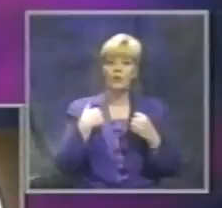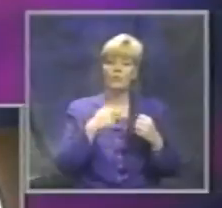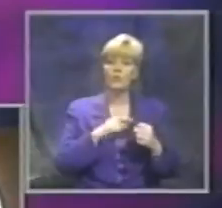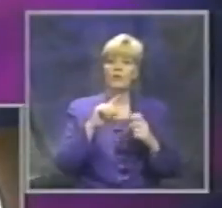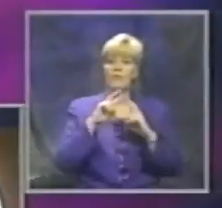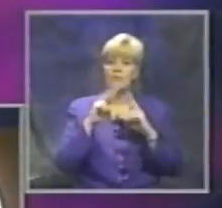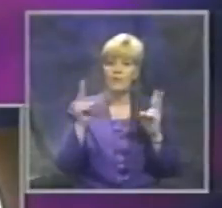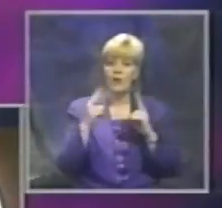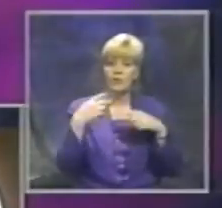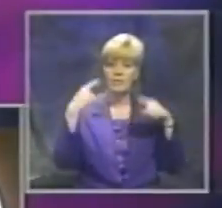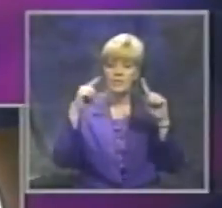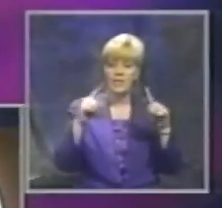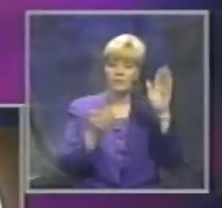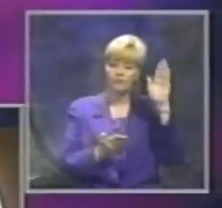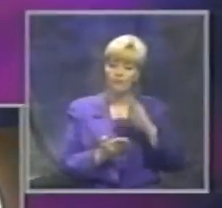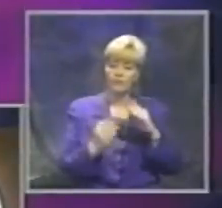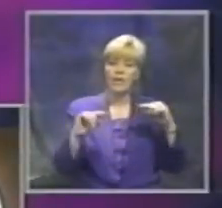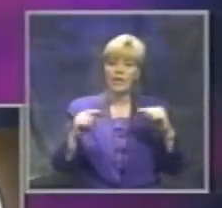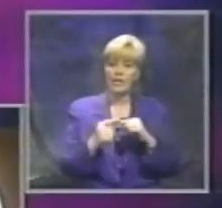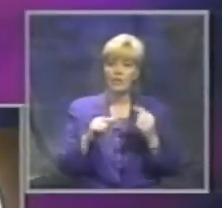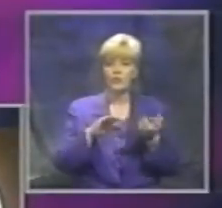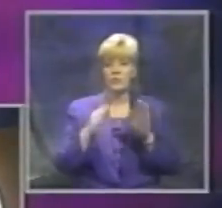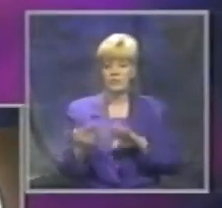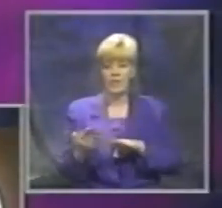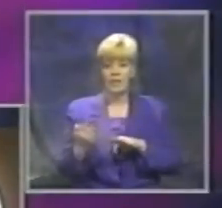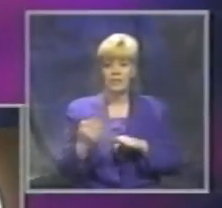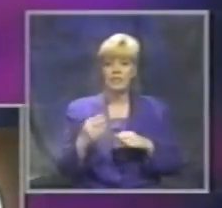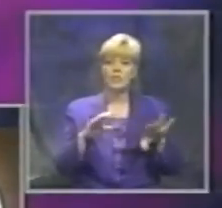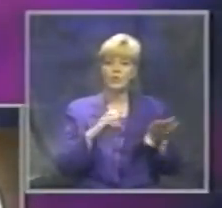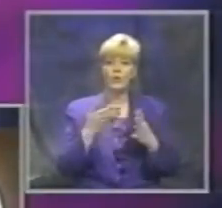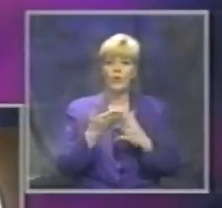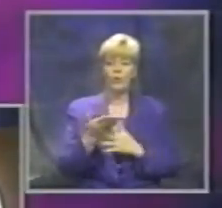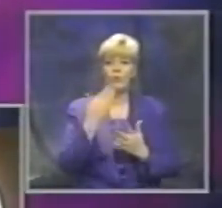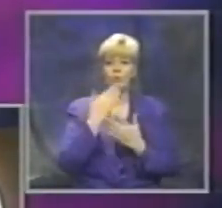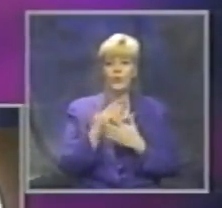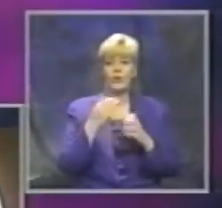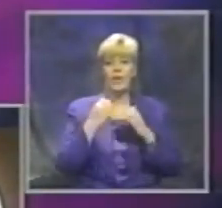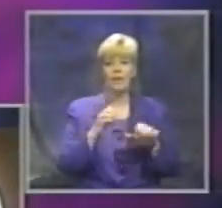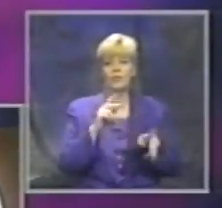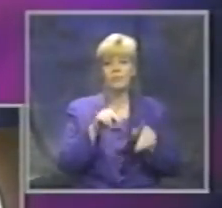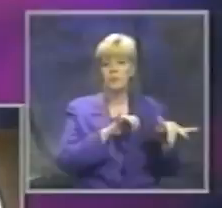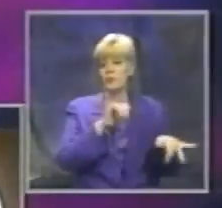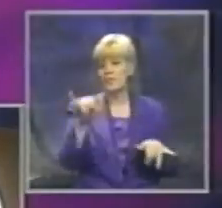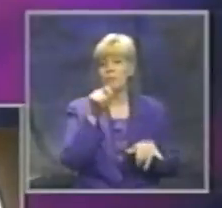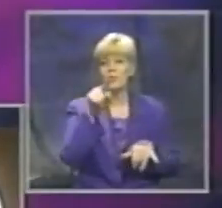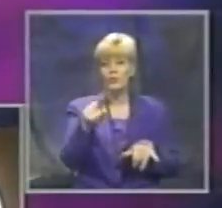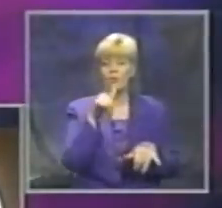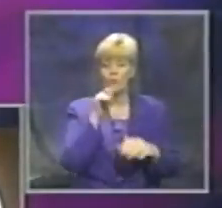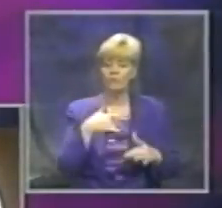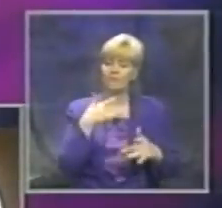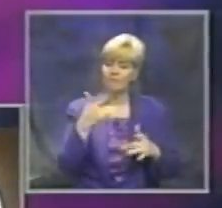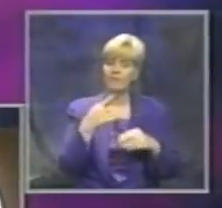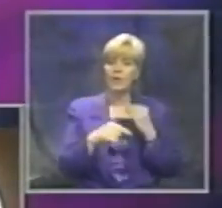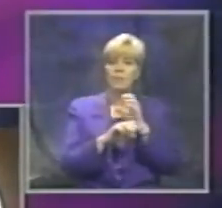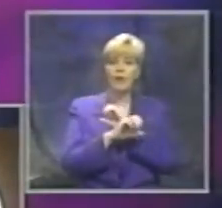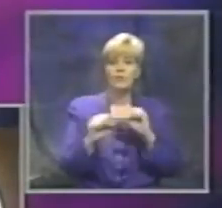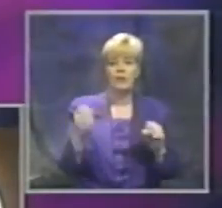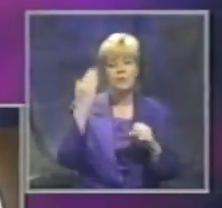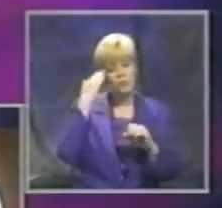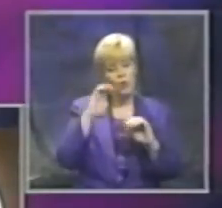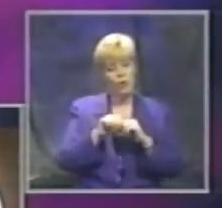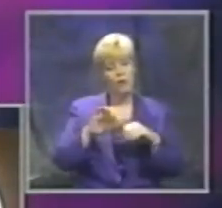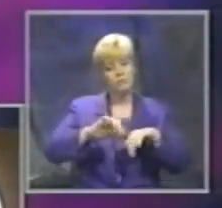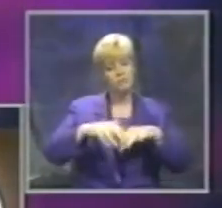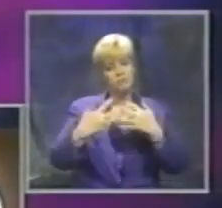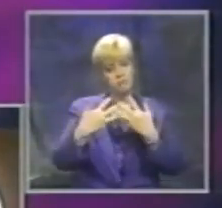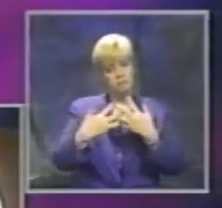and injuries over the years. And we've done it through the good efforts of people like you, who care about safety, who know how to form